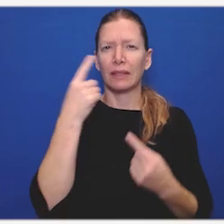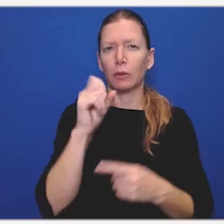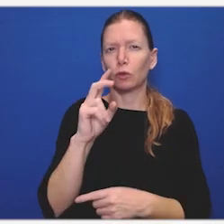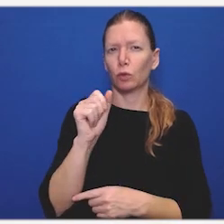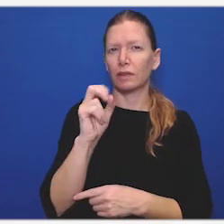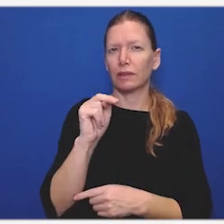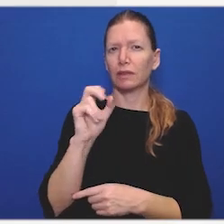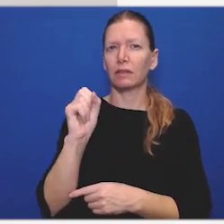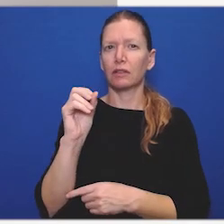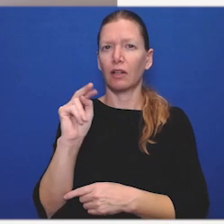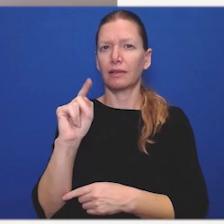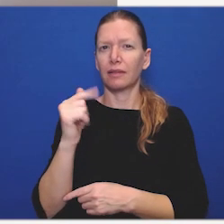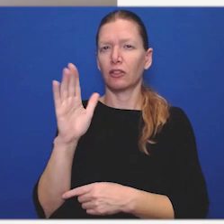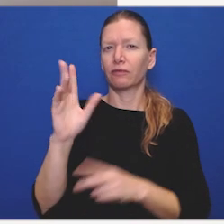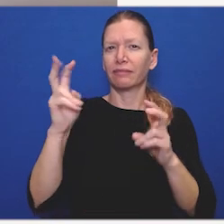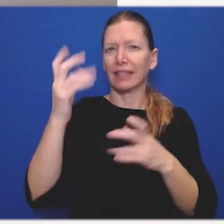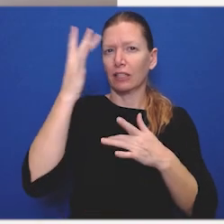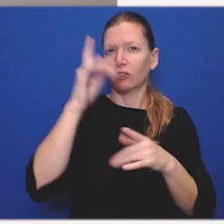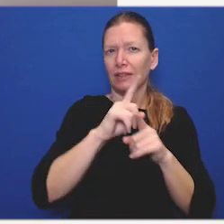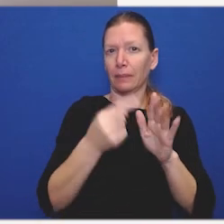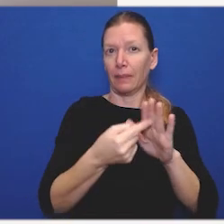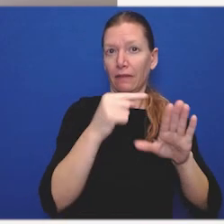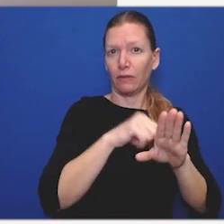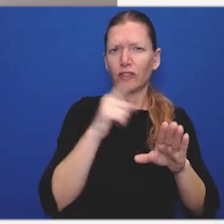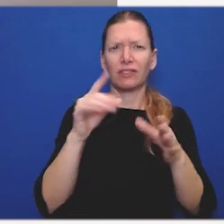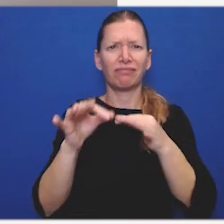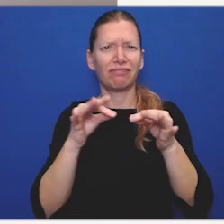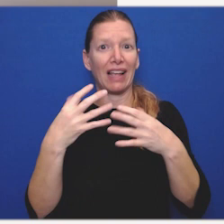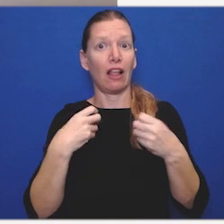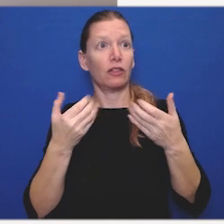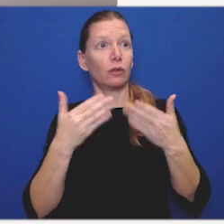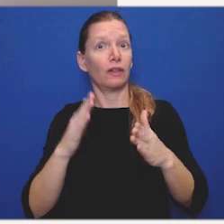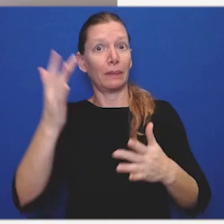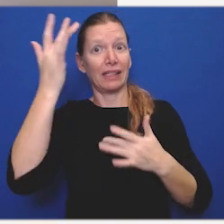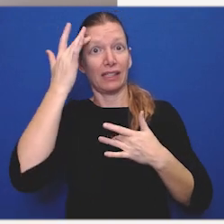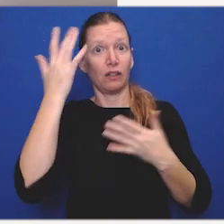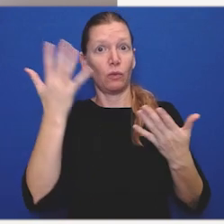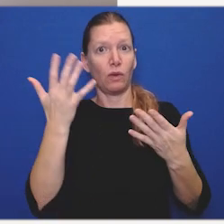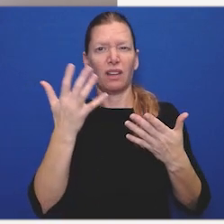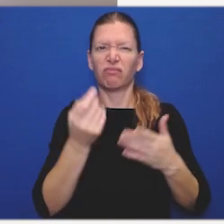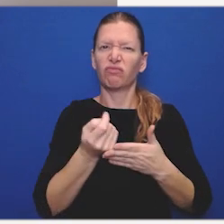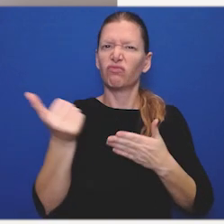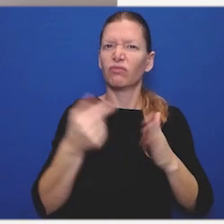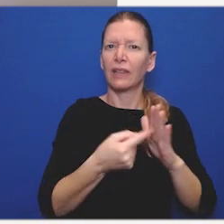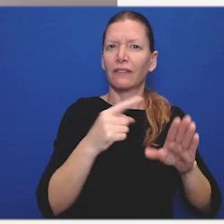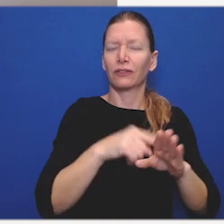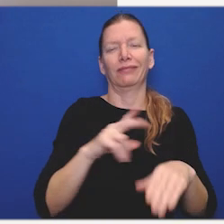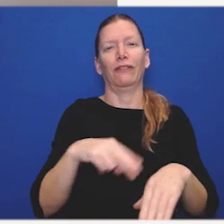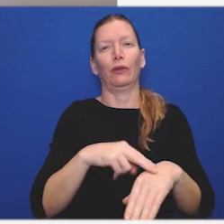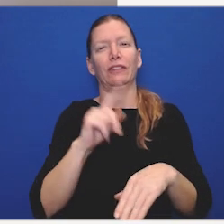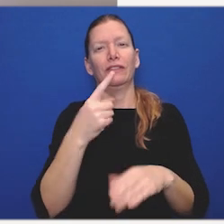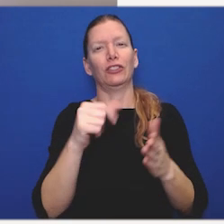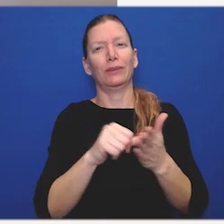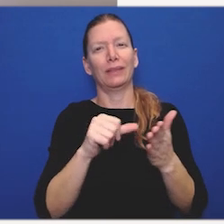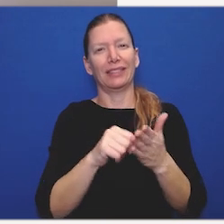I was really thinking about Susan Sontag's illnesses metaphor where she essentially says the healthiest way of being ill is one that is completely